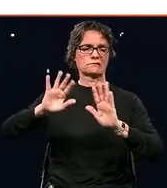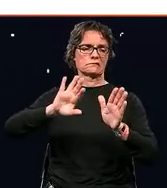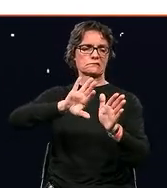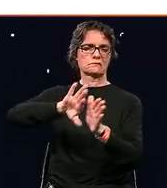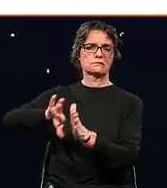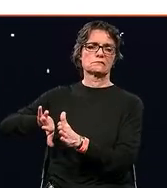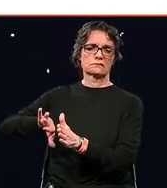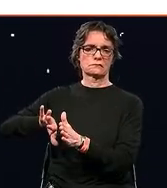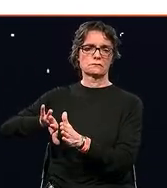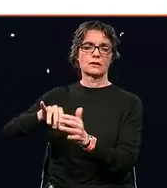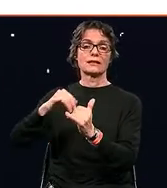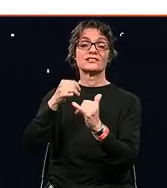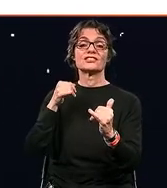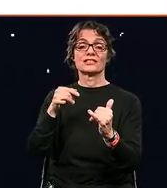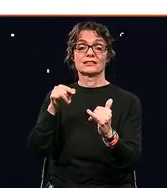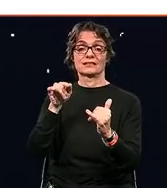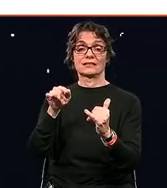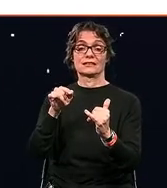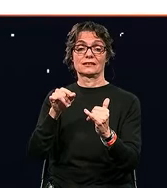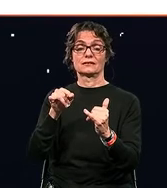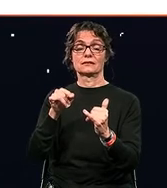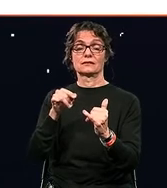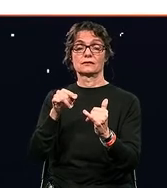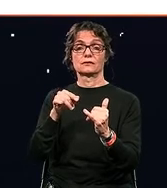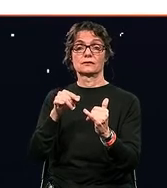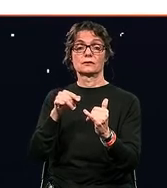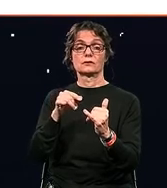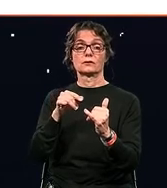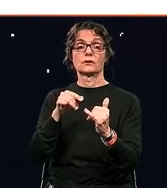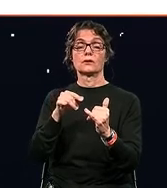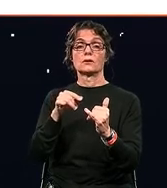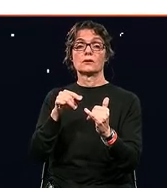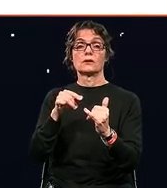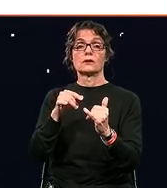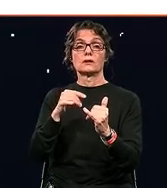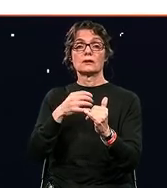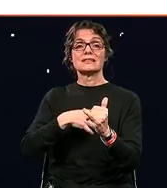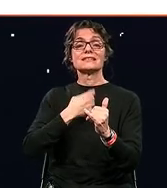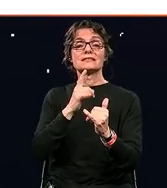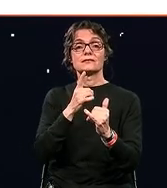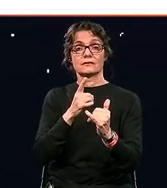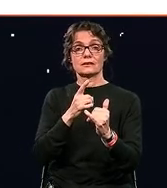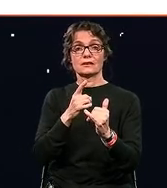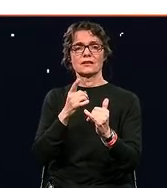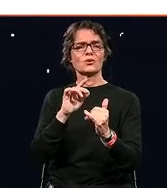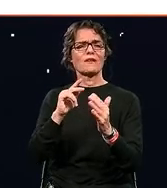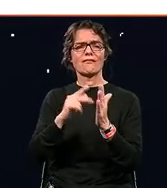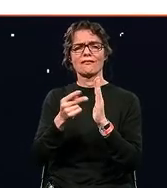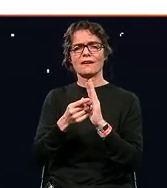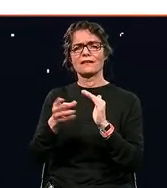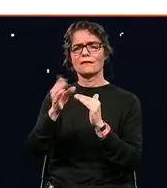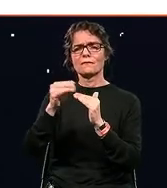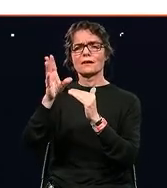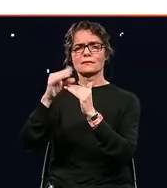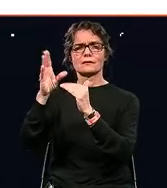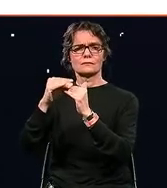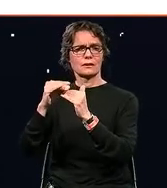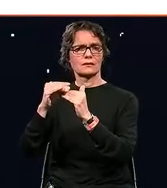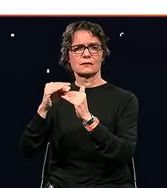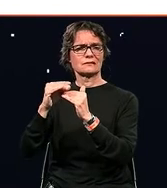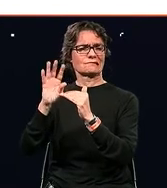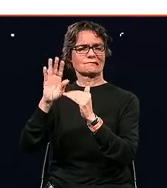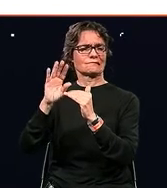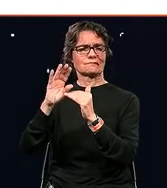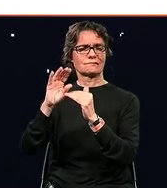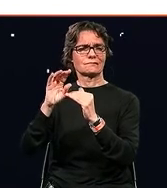for me does not mean putting in more technical stuff in every different parts of